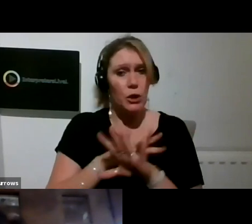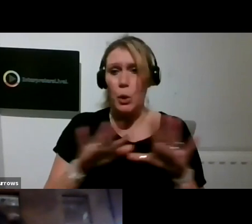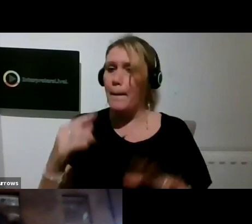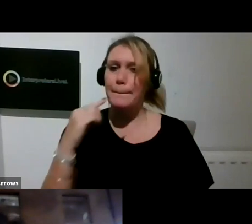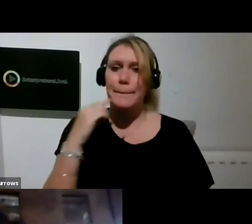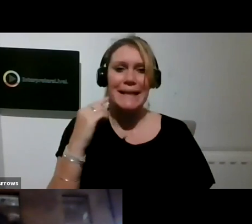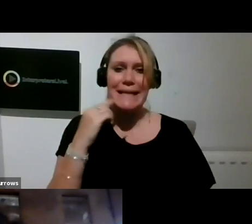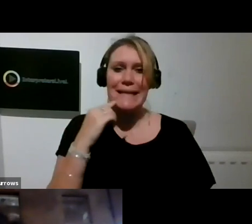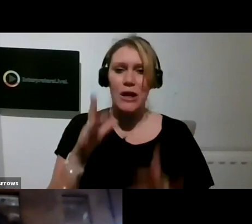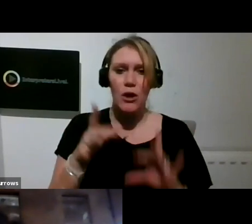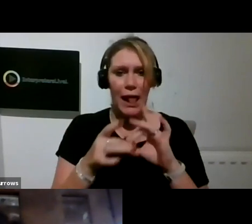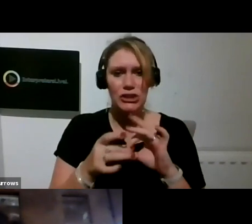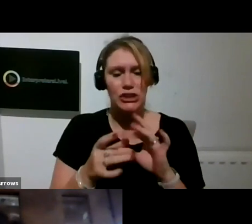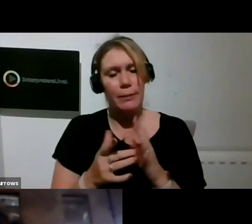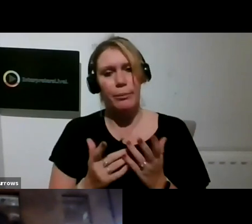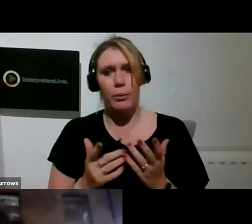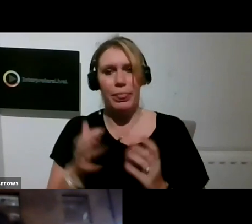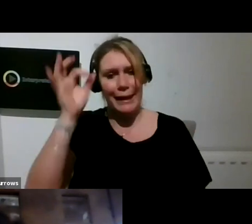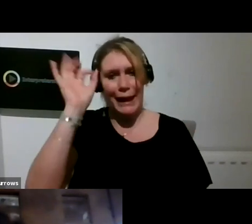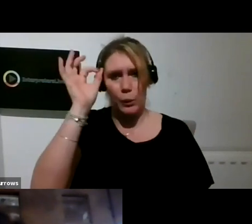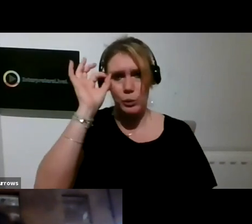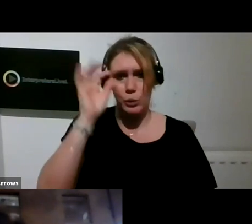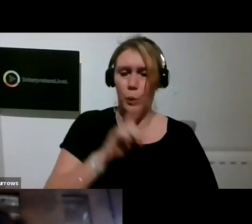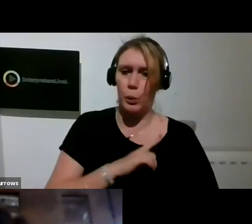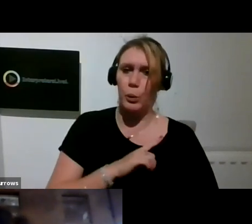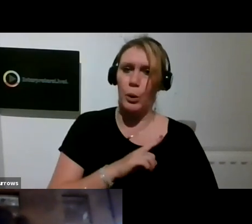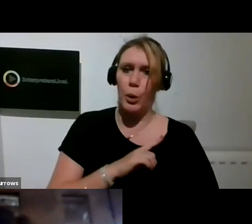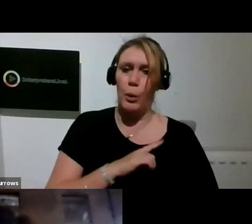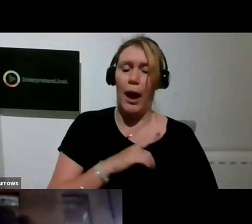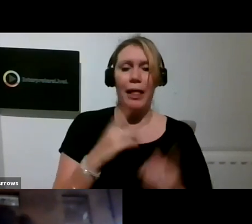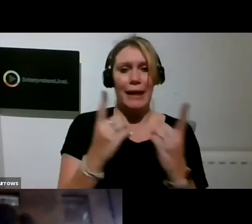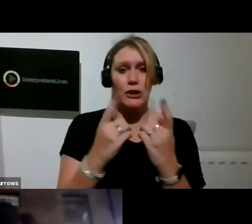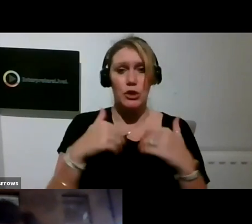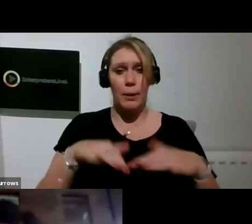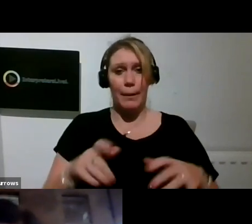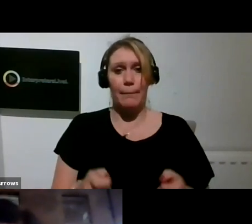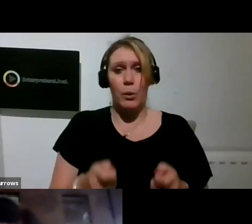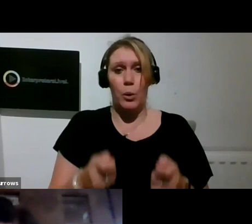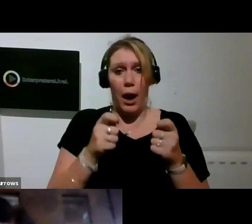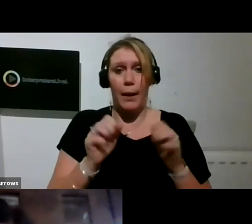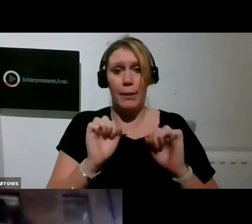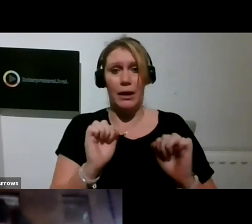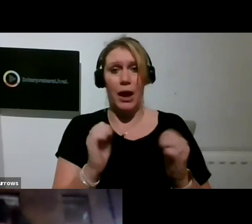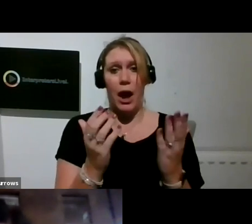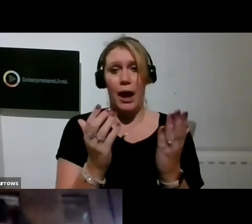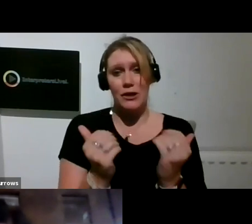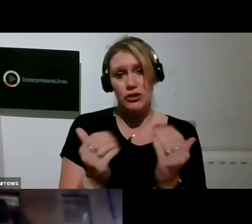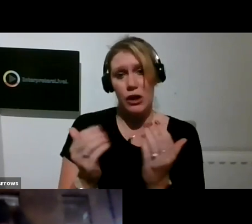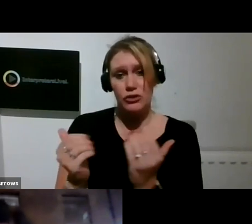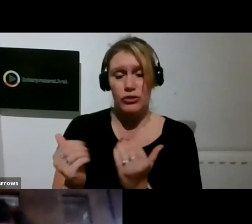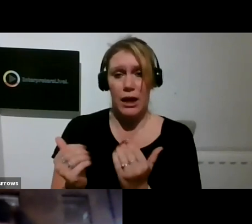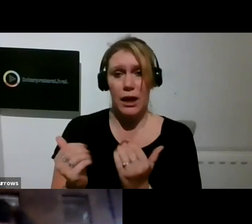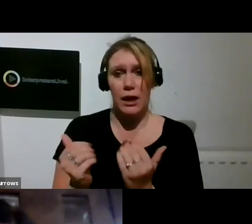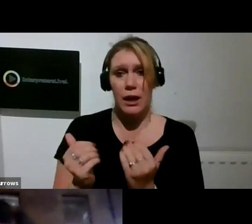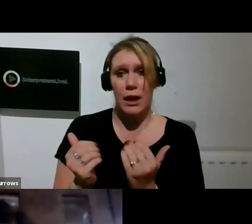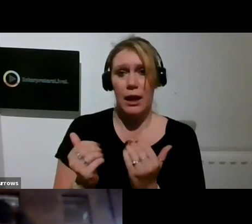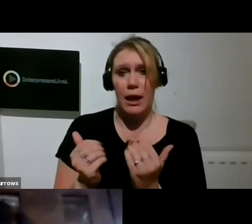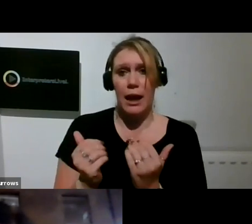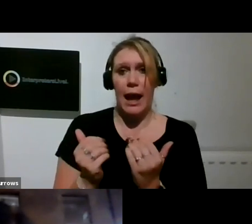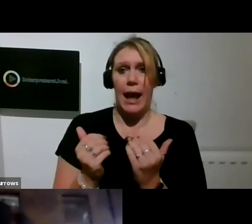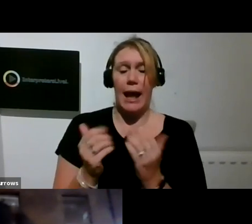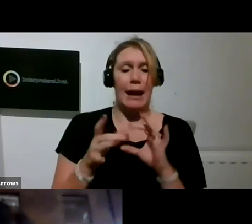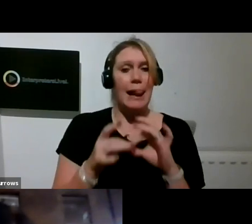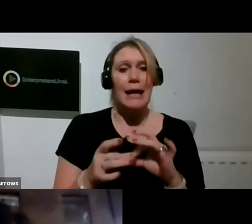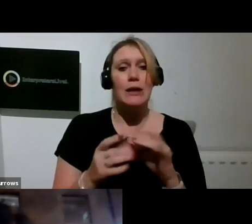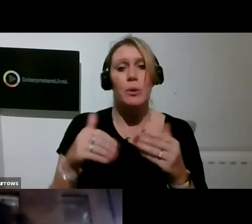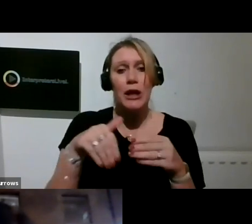council, and the issues that she has touched on in her introductory remarks with regards to inclusive spaces,